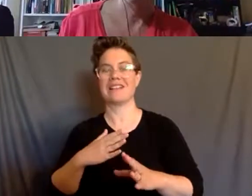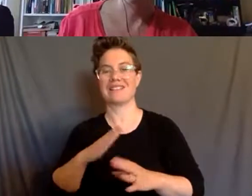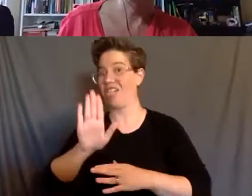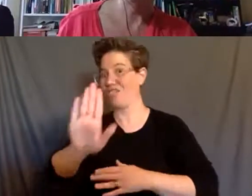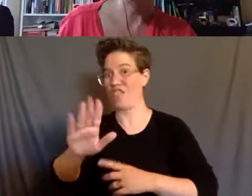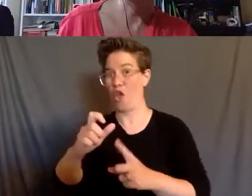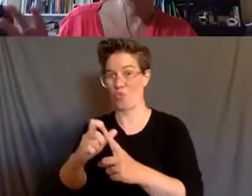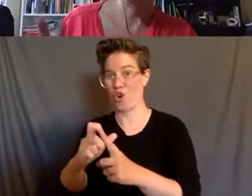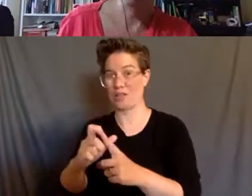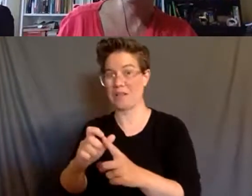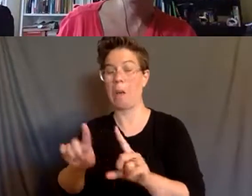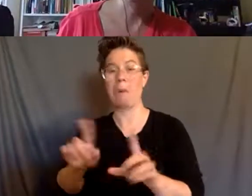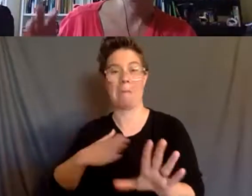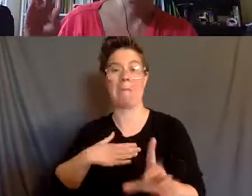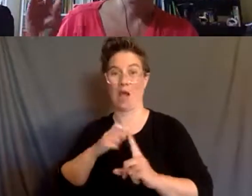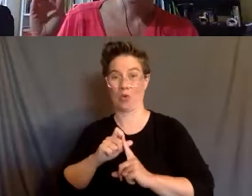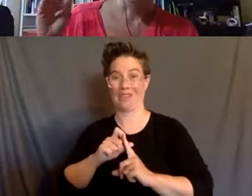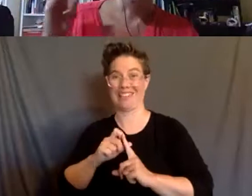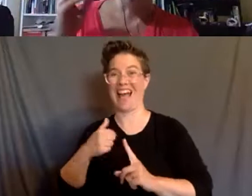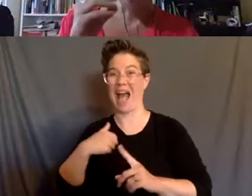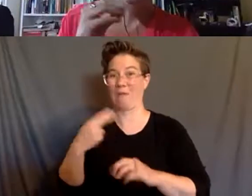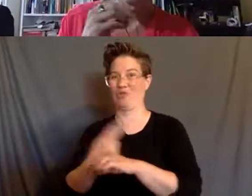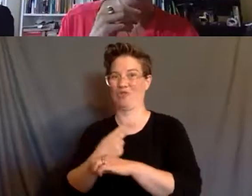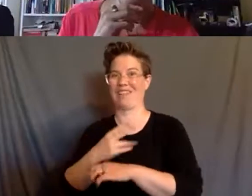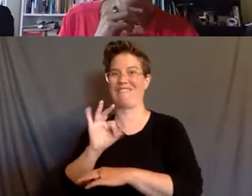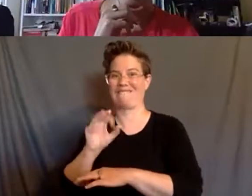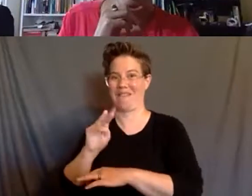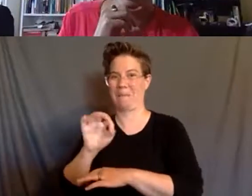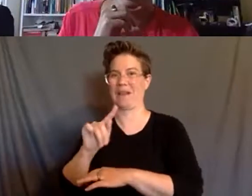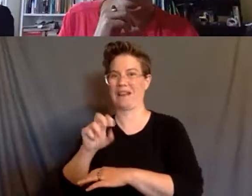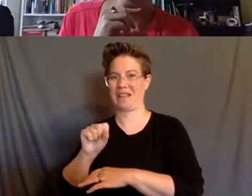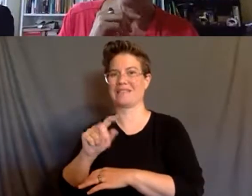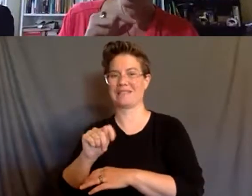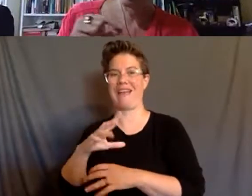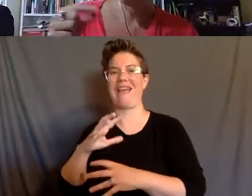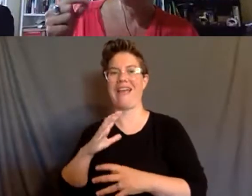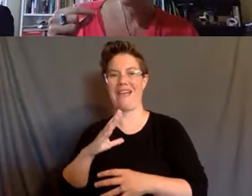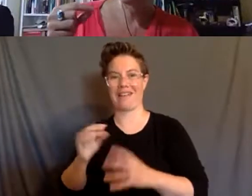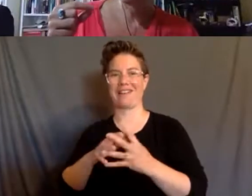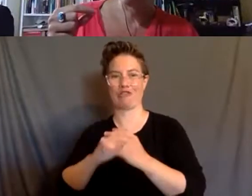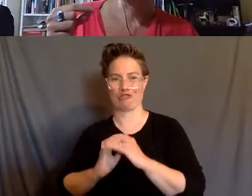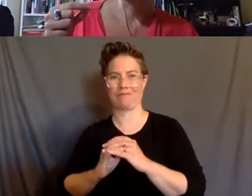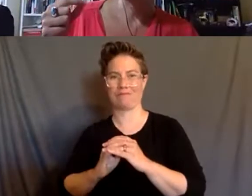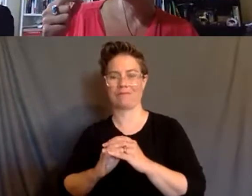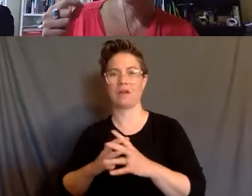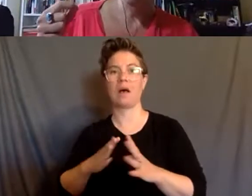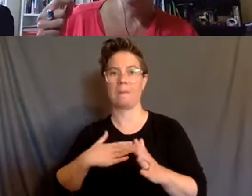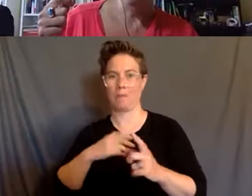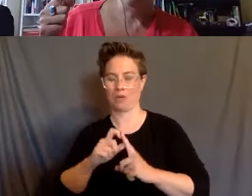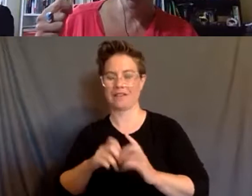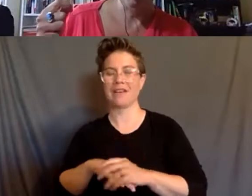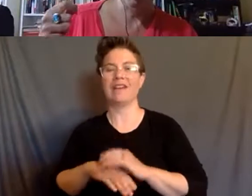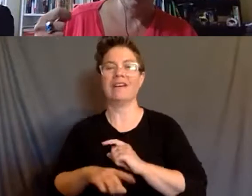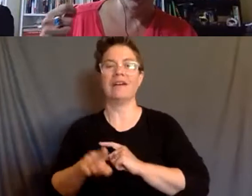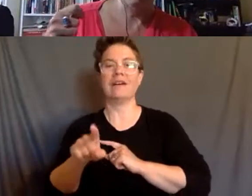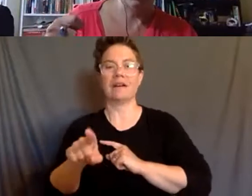or intersectional or practice. But they really focused on the people with